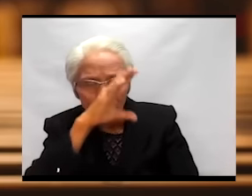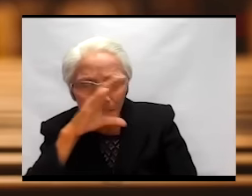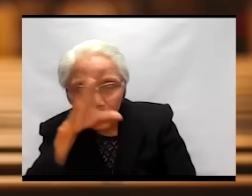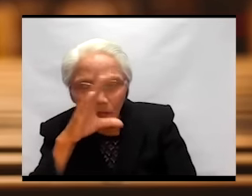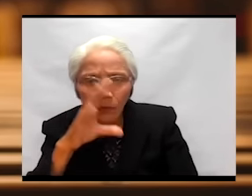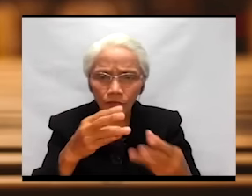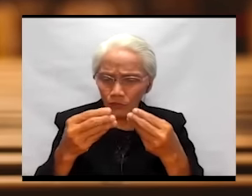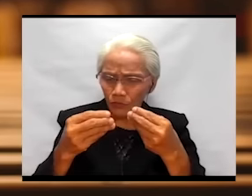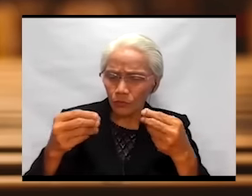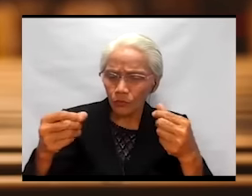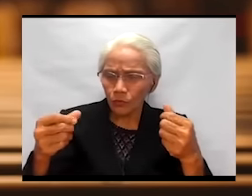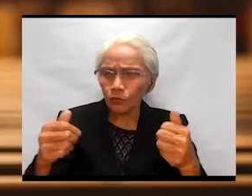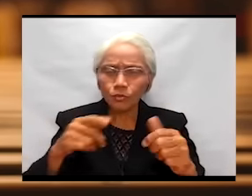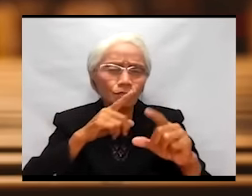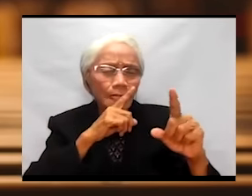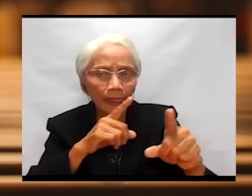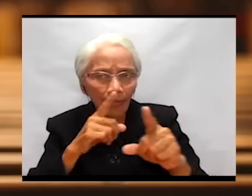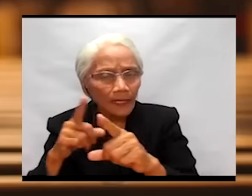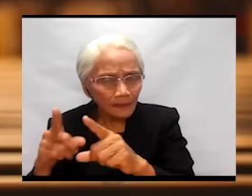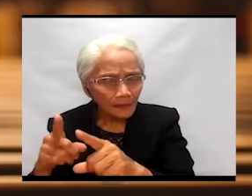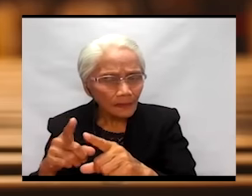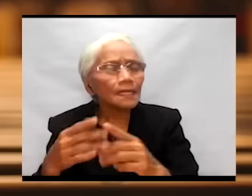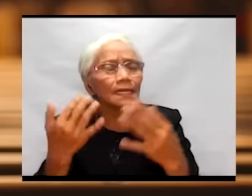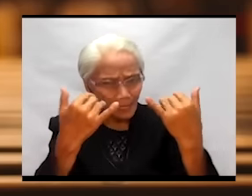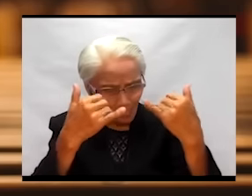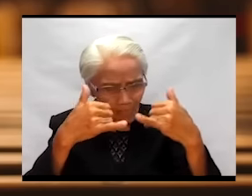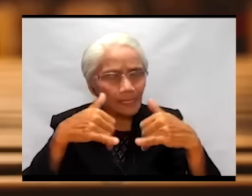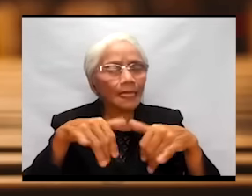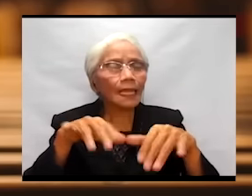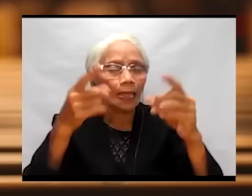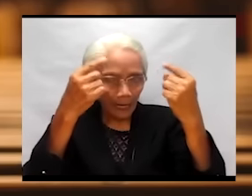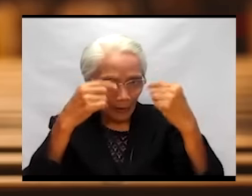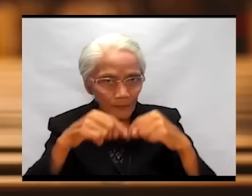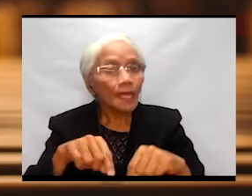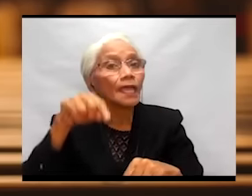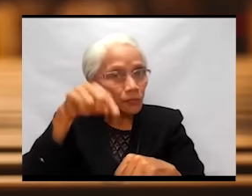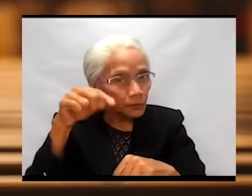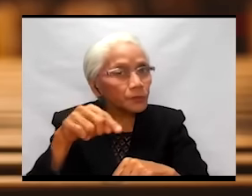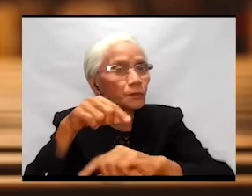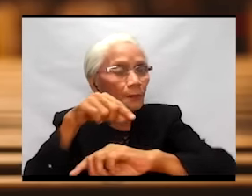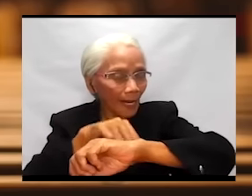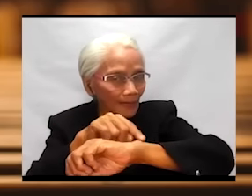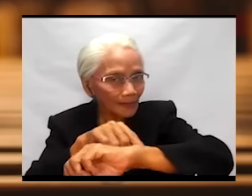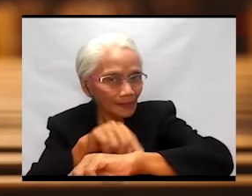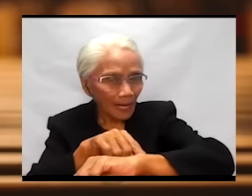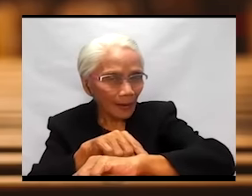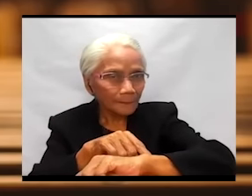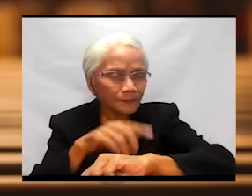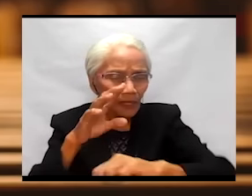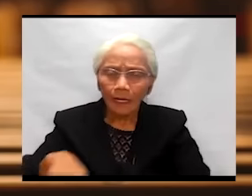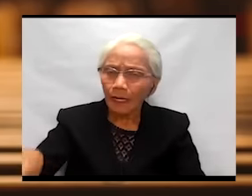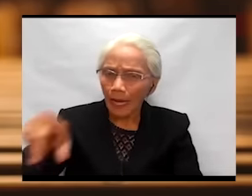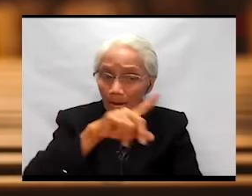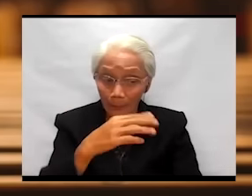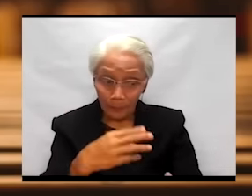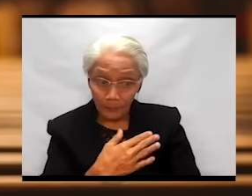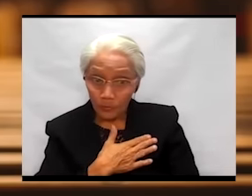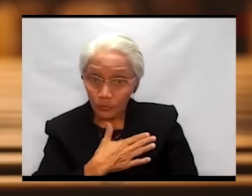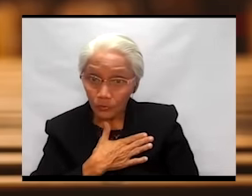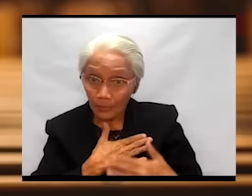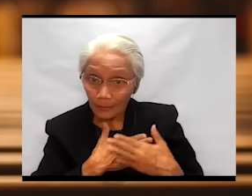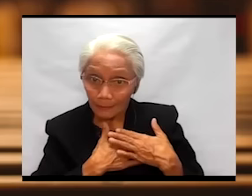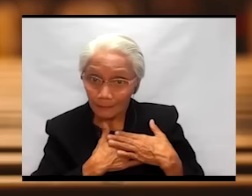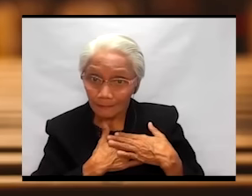stay calm. Those are moments where our hearts are probably